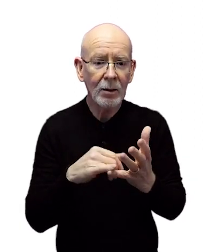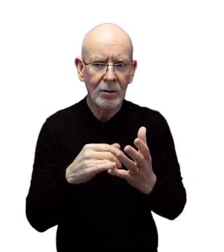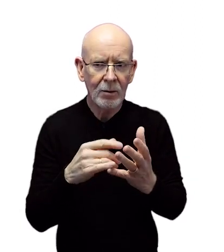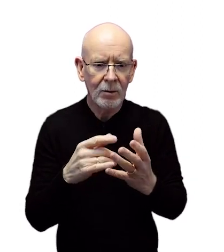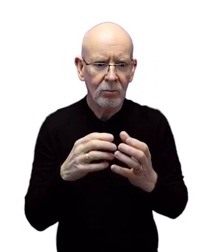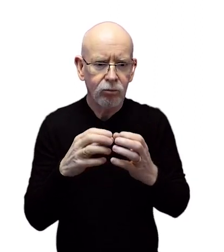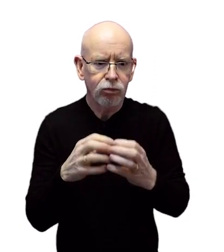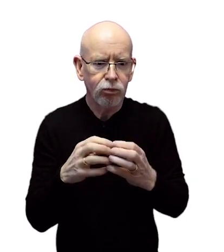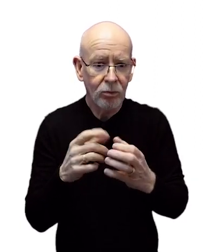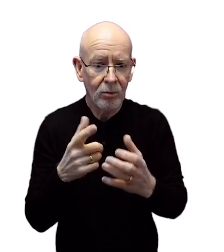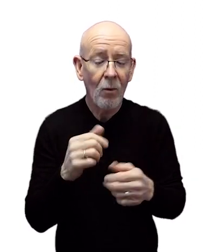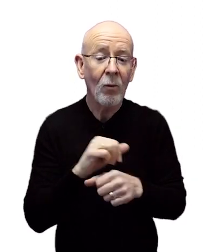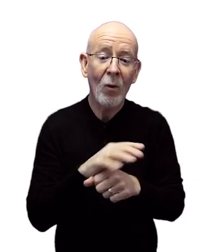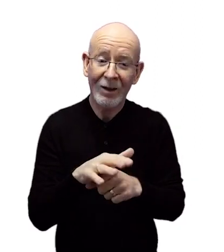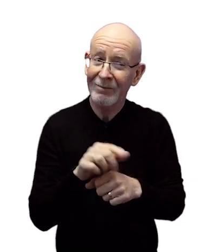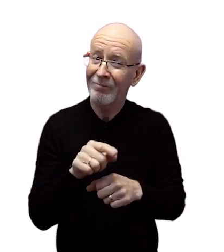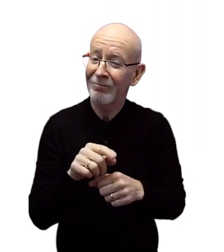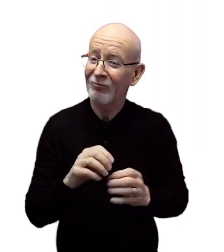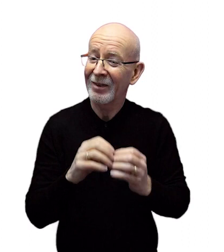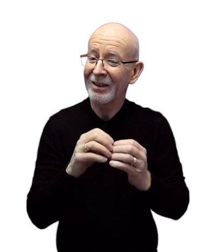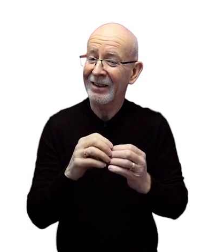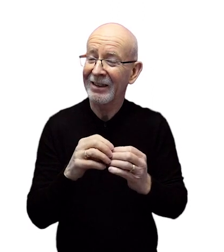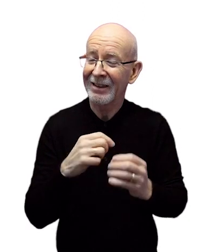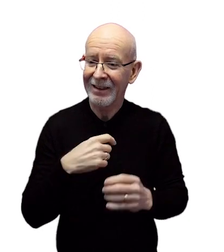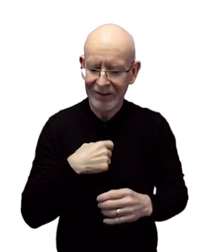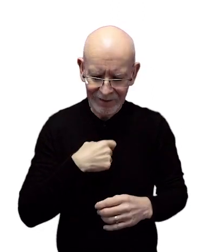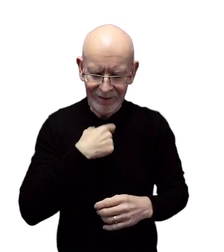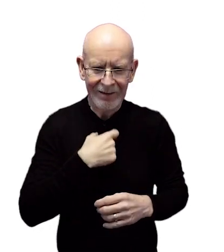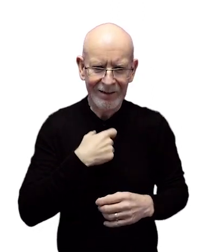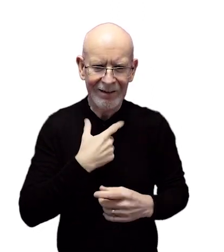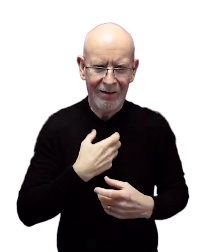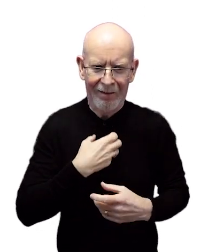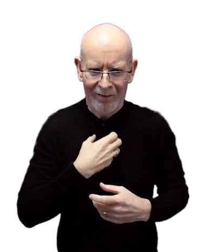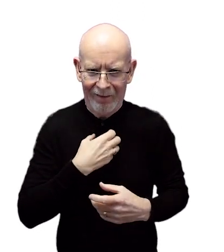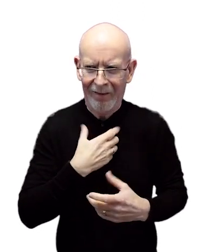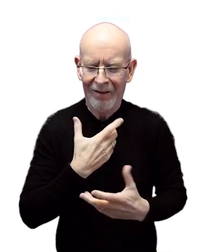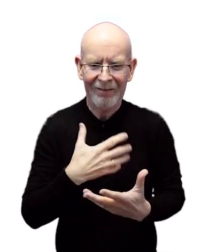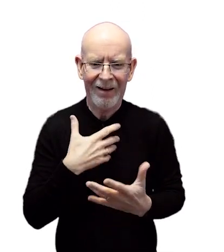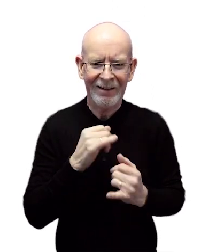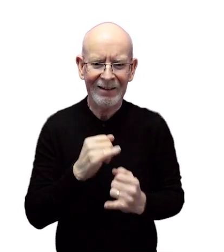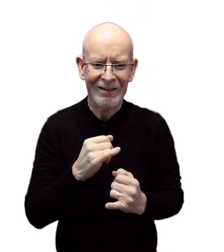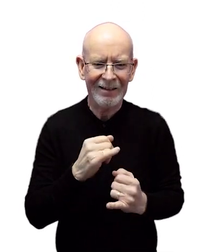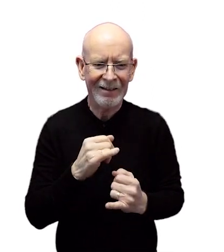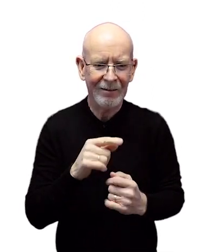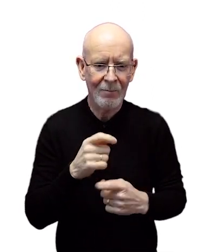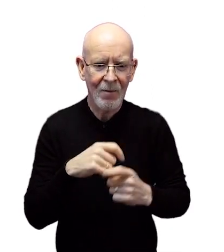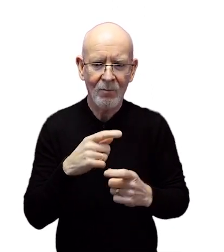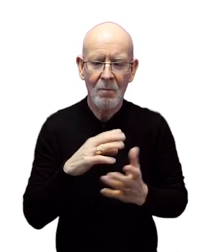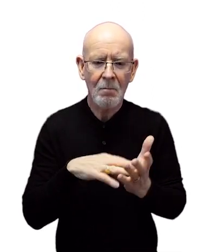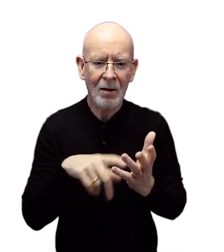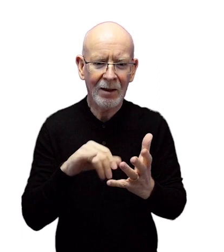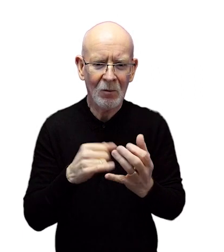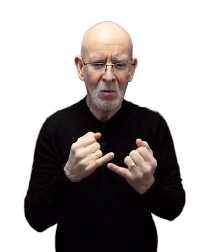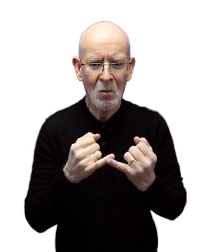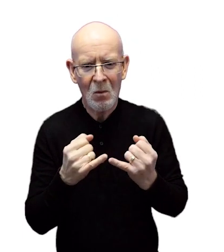Covid generally causes inflammation in the upper and lower airways and this inflammation can cause a hyper secretion of mucus which